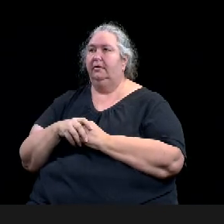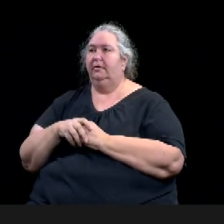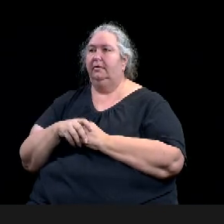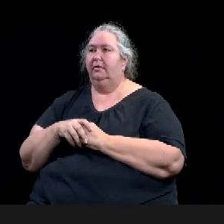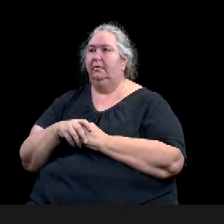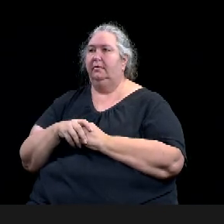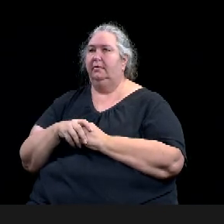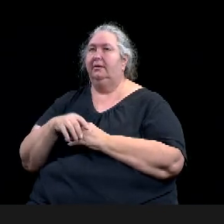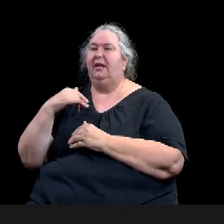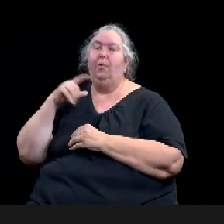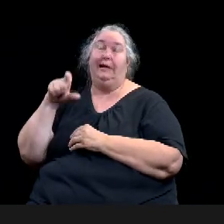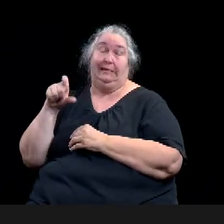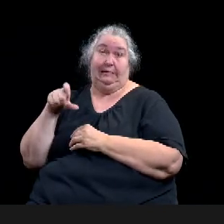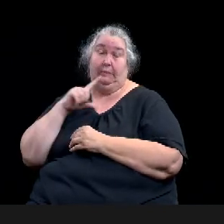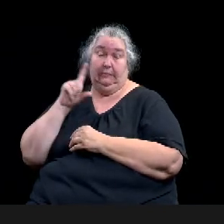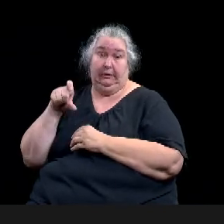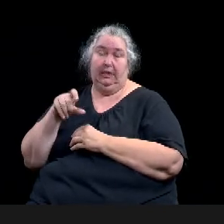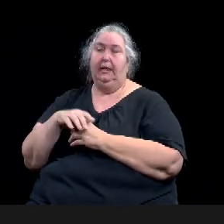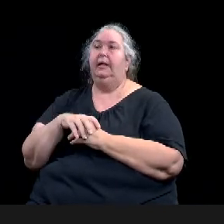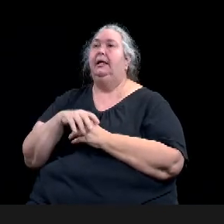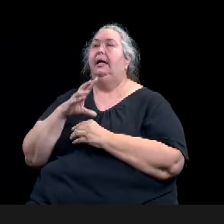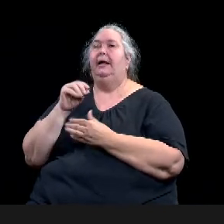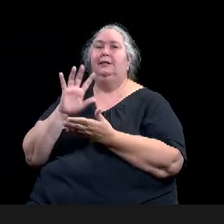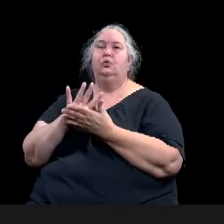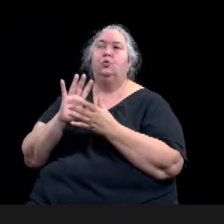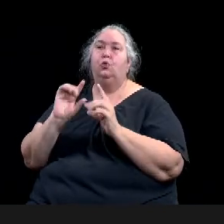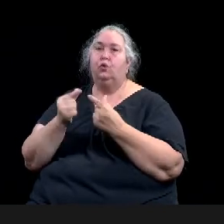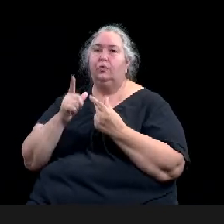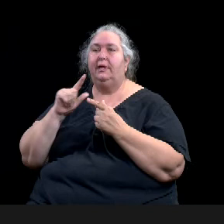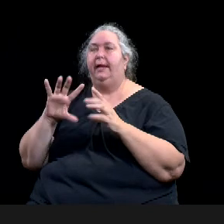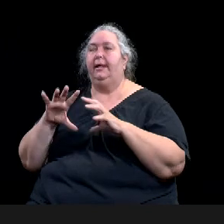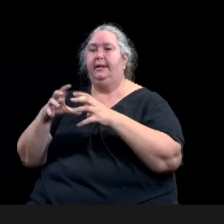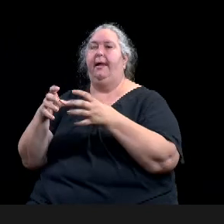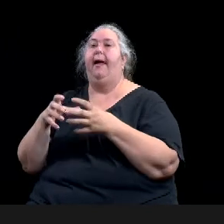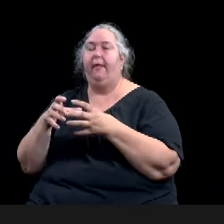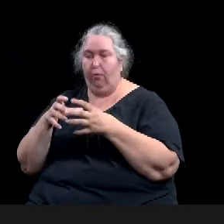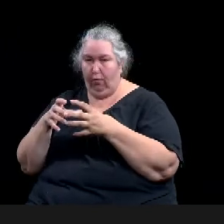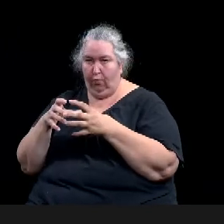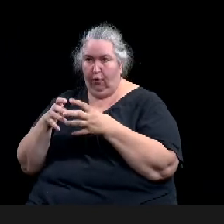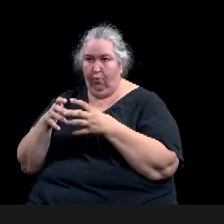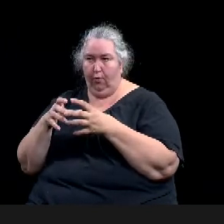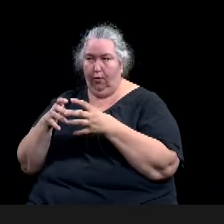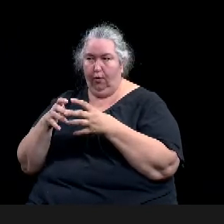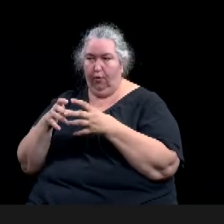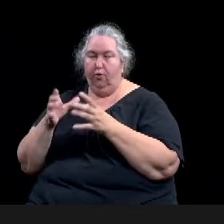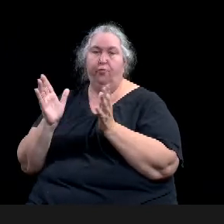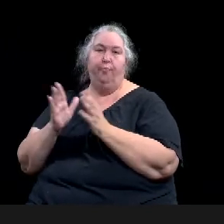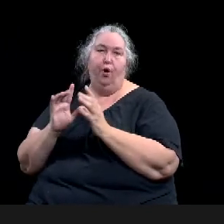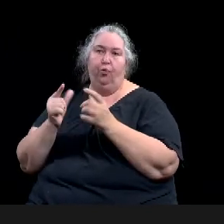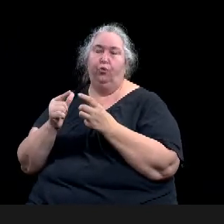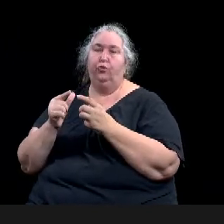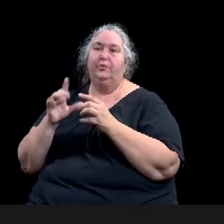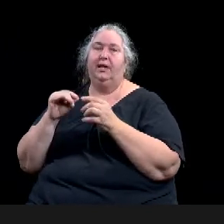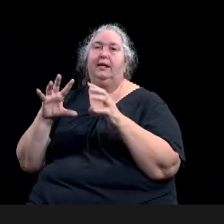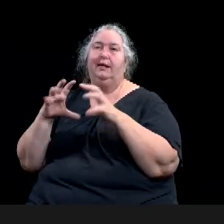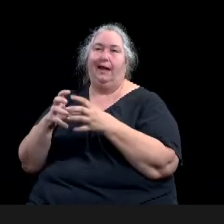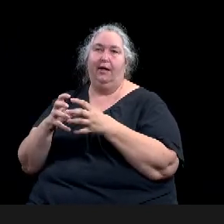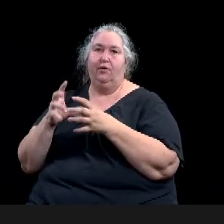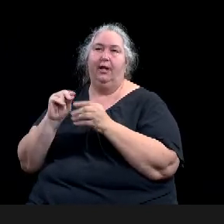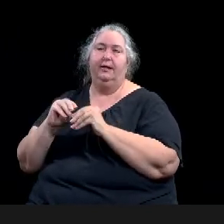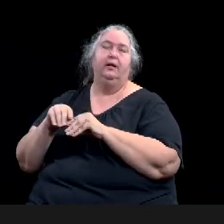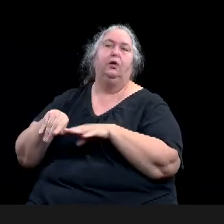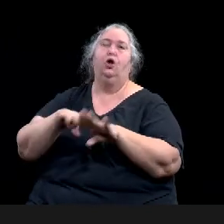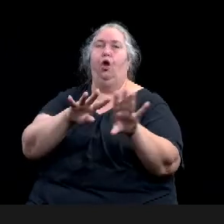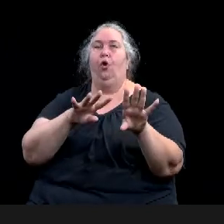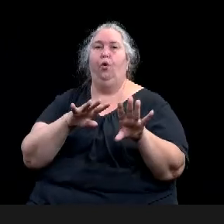can collect before they're dispersed. Um, the big thing in this plan is for that school group and those, those groups is expanding that